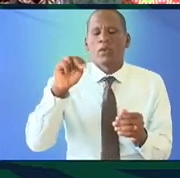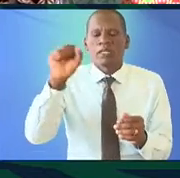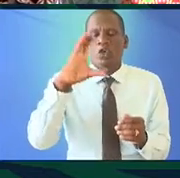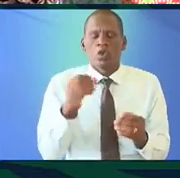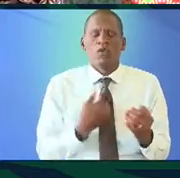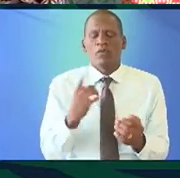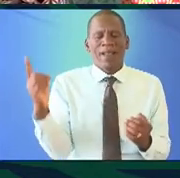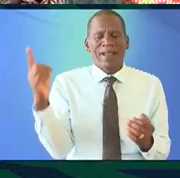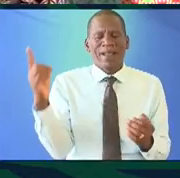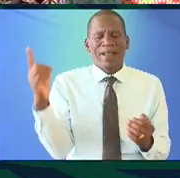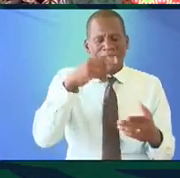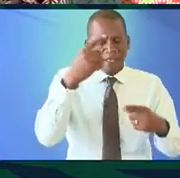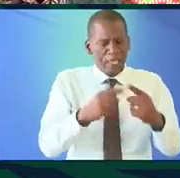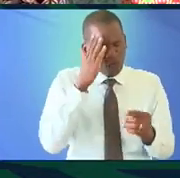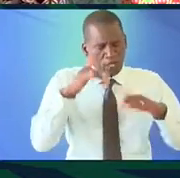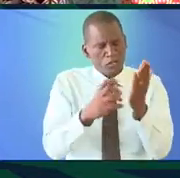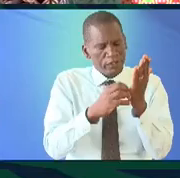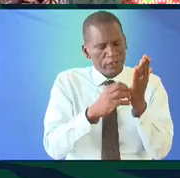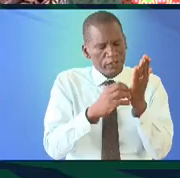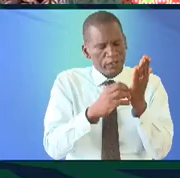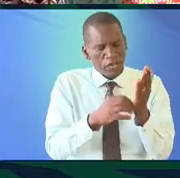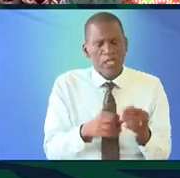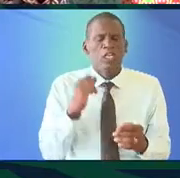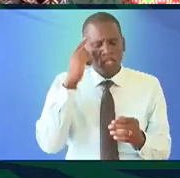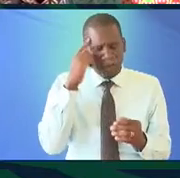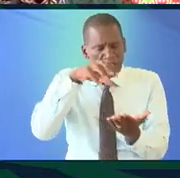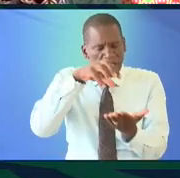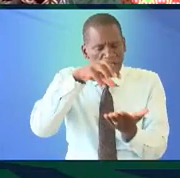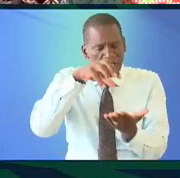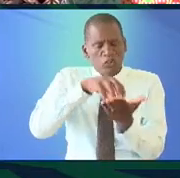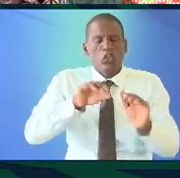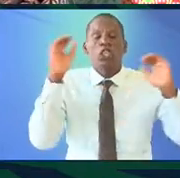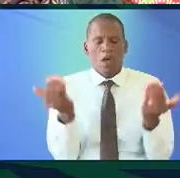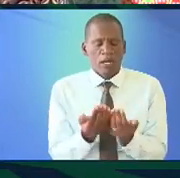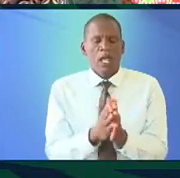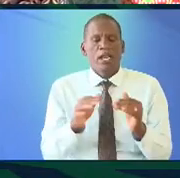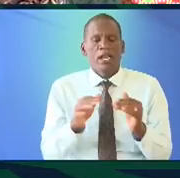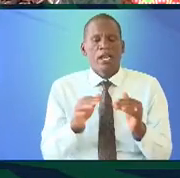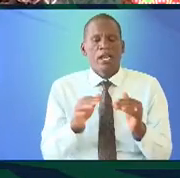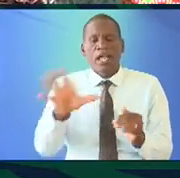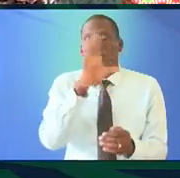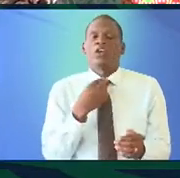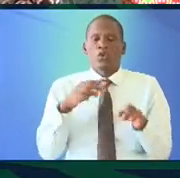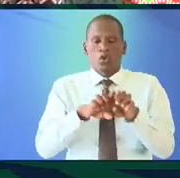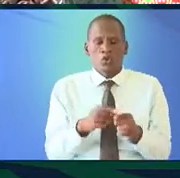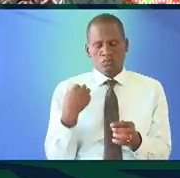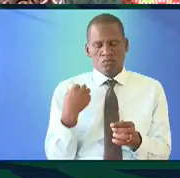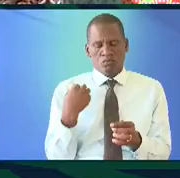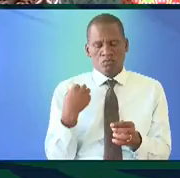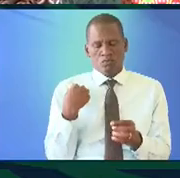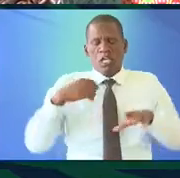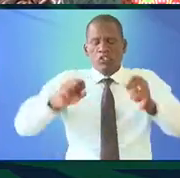now we have one day a year to think about Kiswahili in recognition of its status around the world the African Union has also